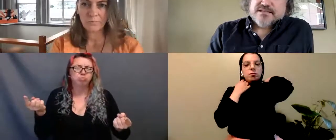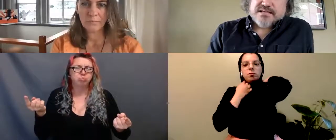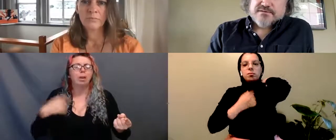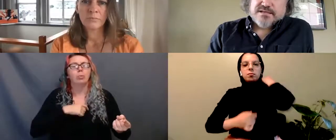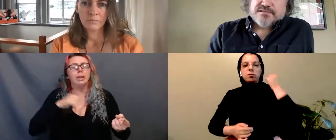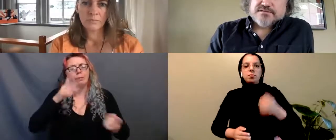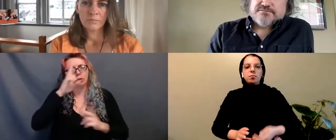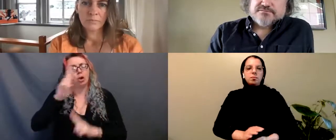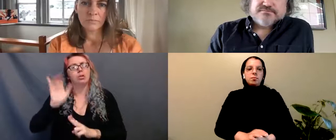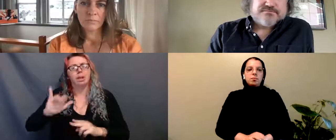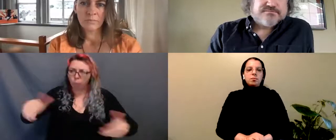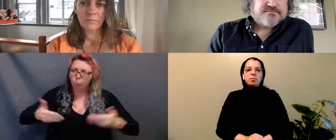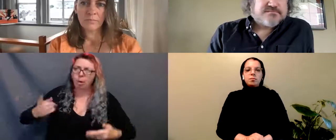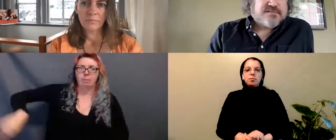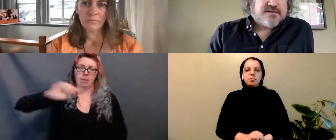And that's what we need to do.